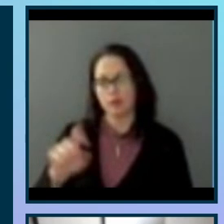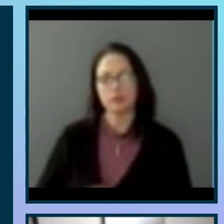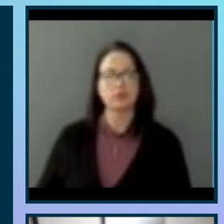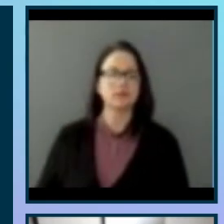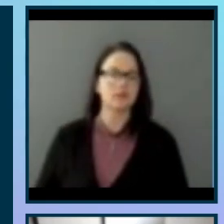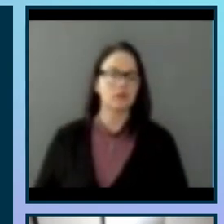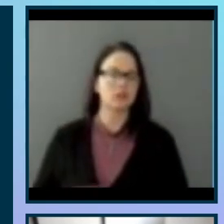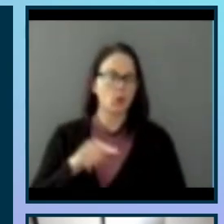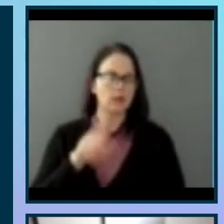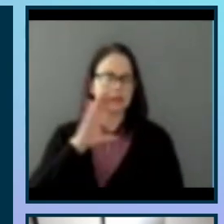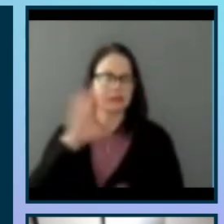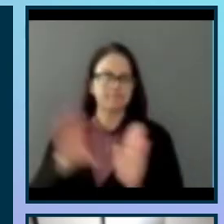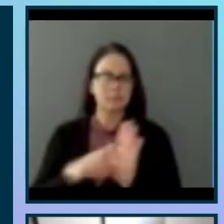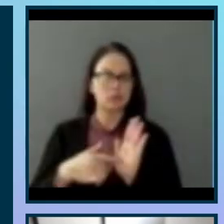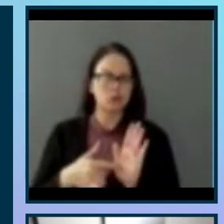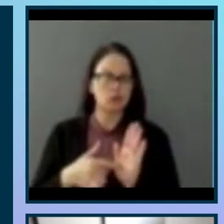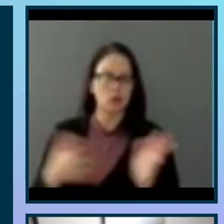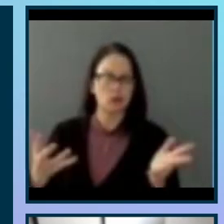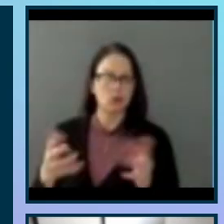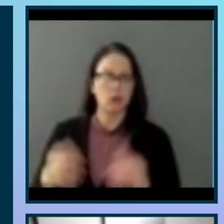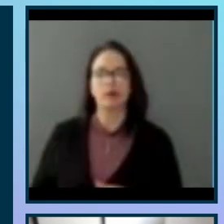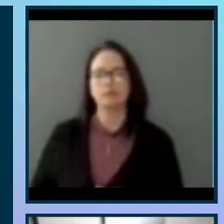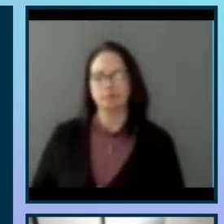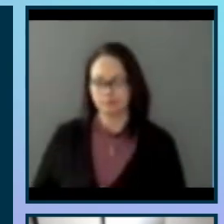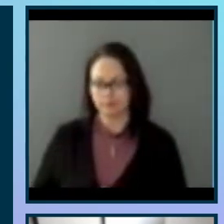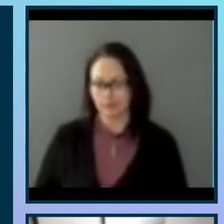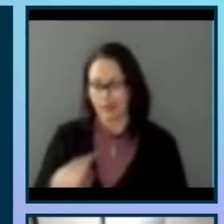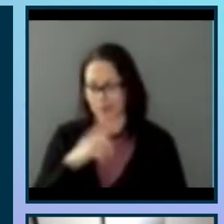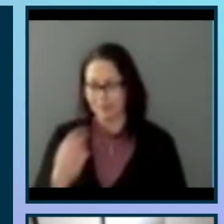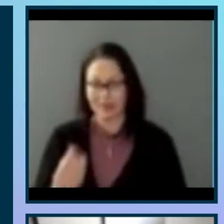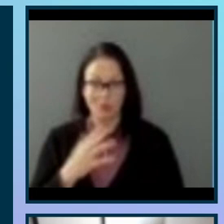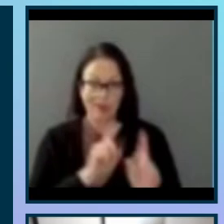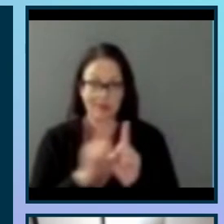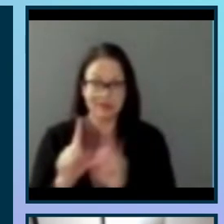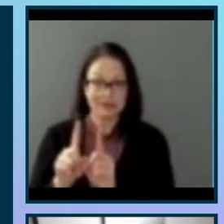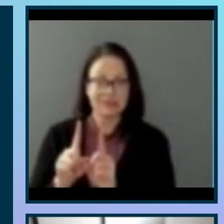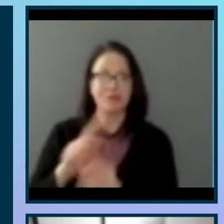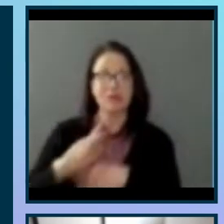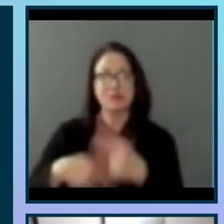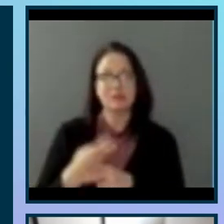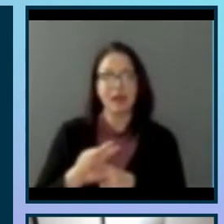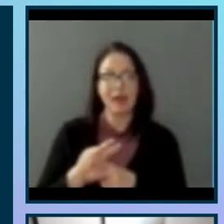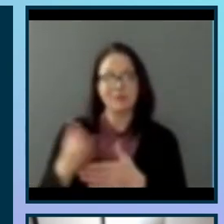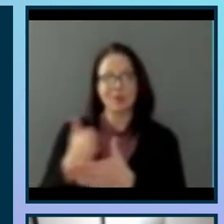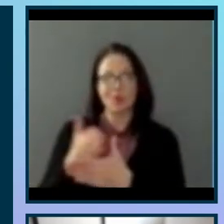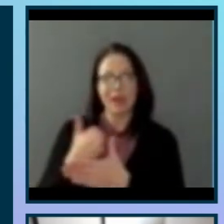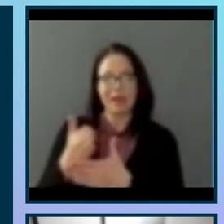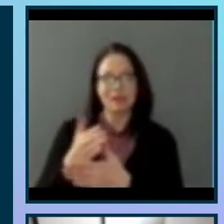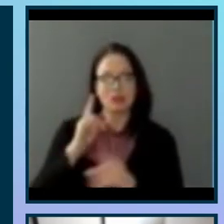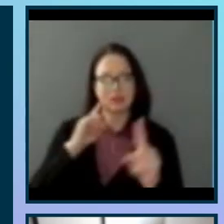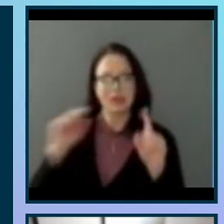image shows in black and white, the different ranges of sound on a scale.